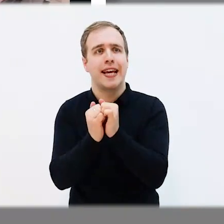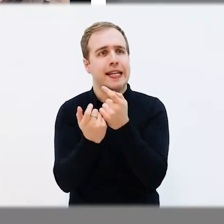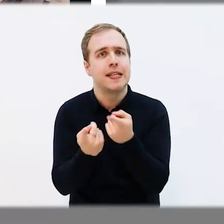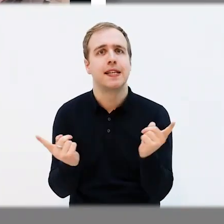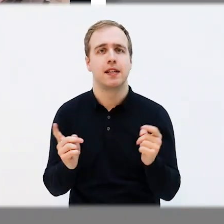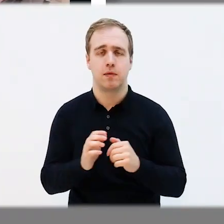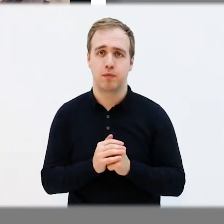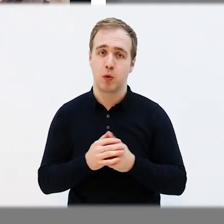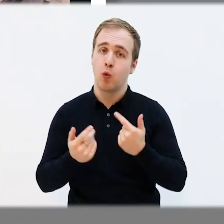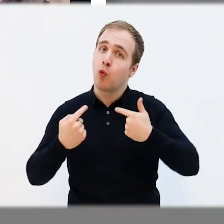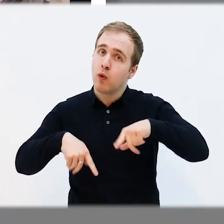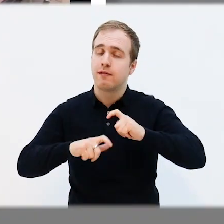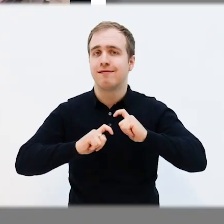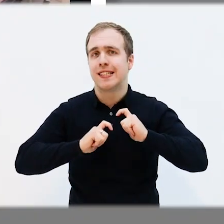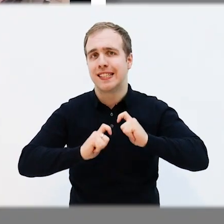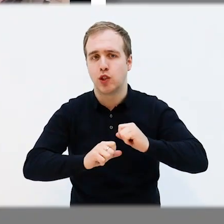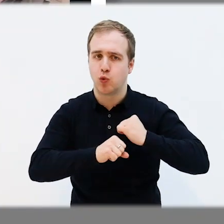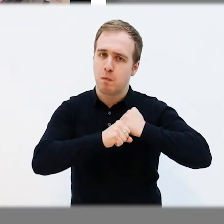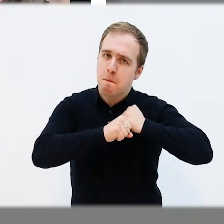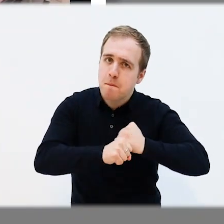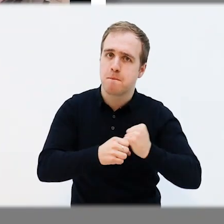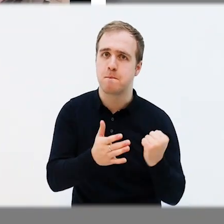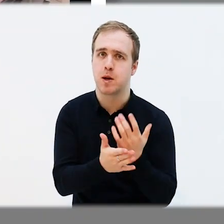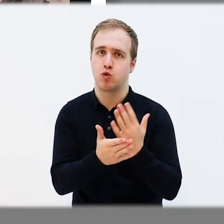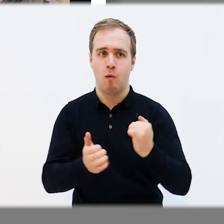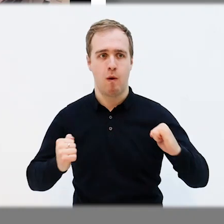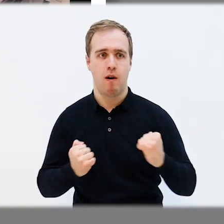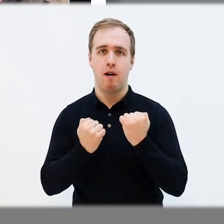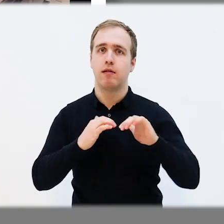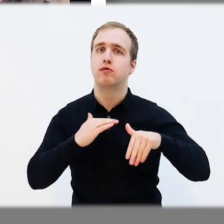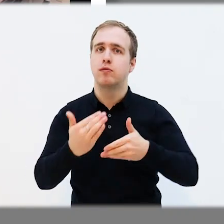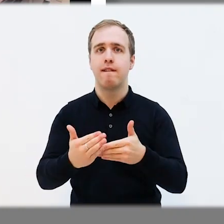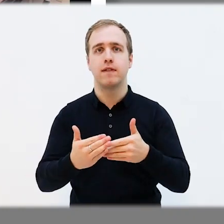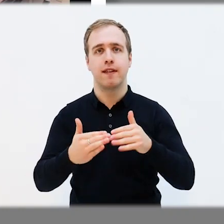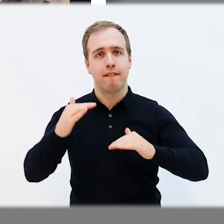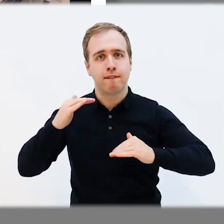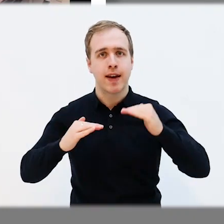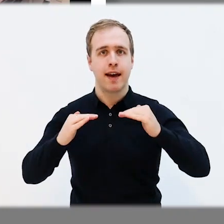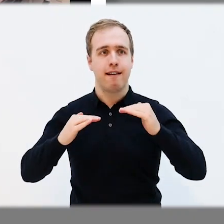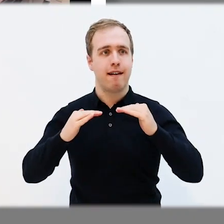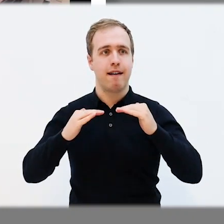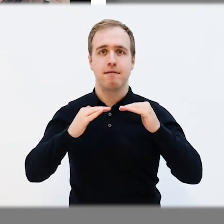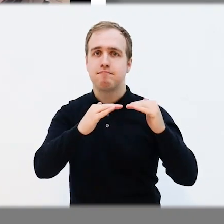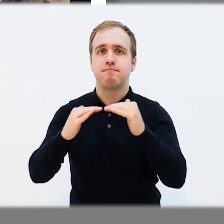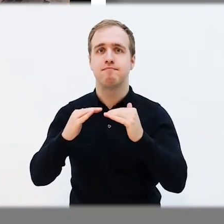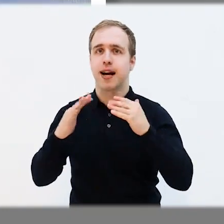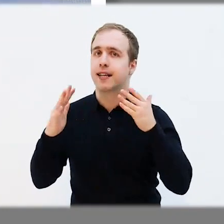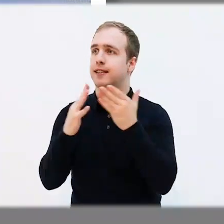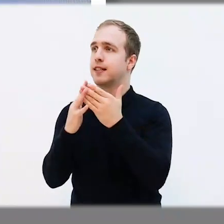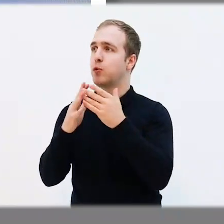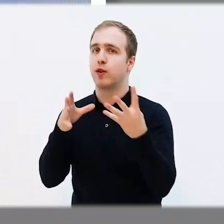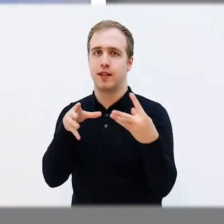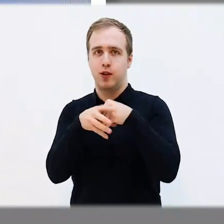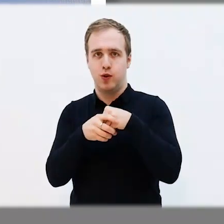We'll continue to be committed to making sure our services are fair, accessible and inclusive for both customers and staff.